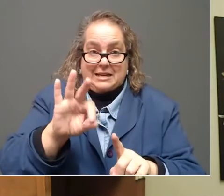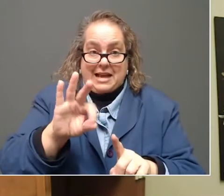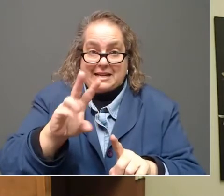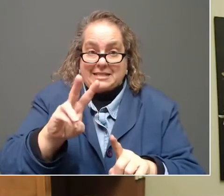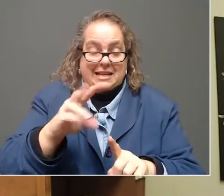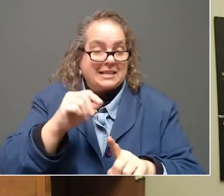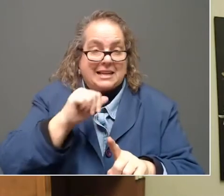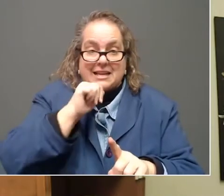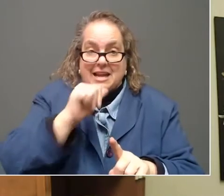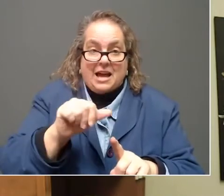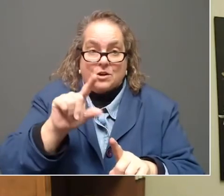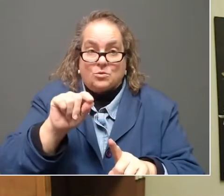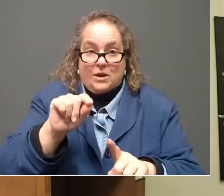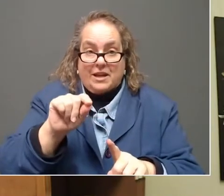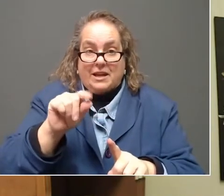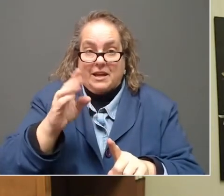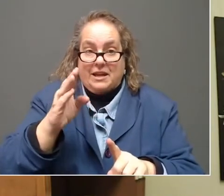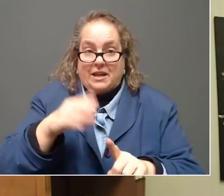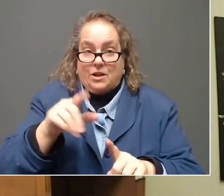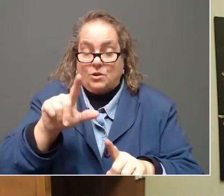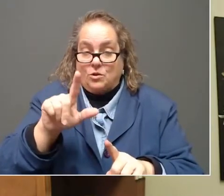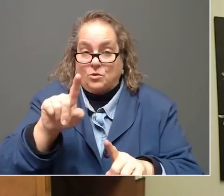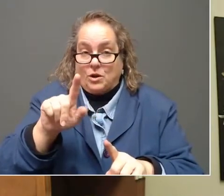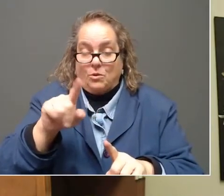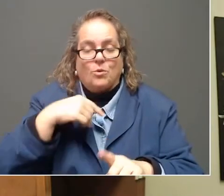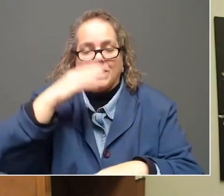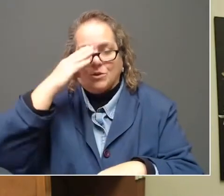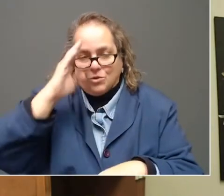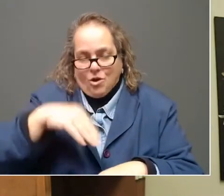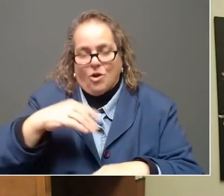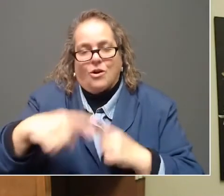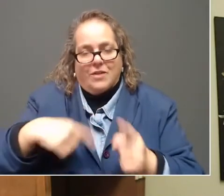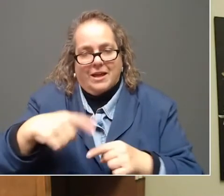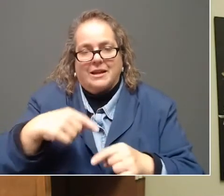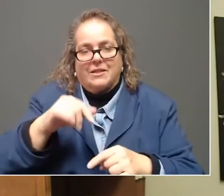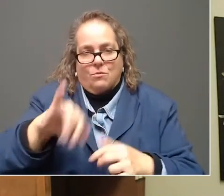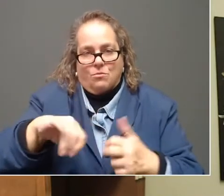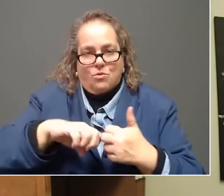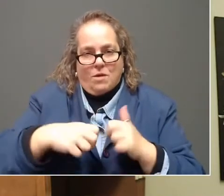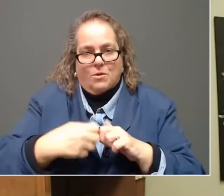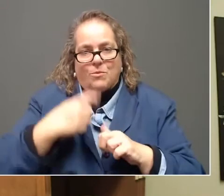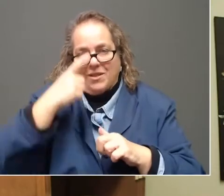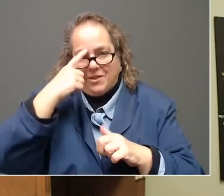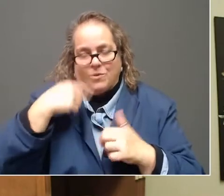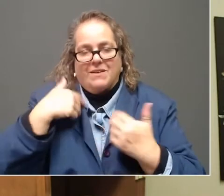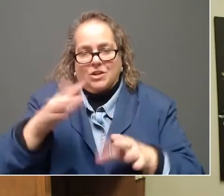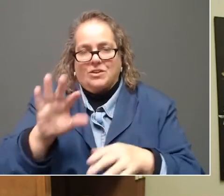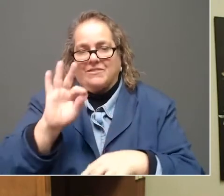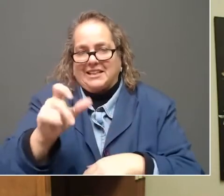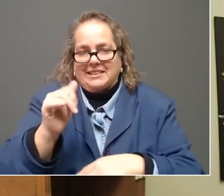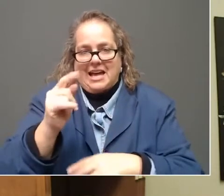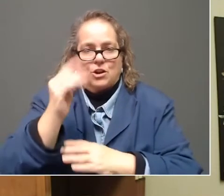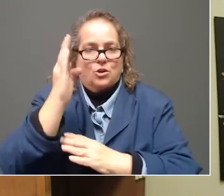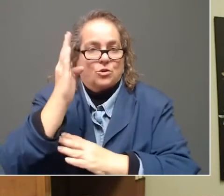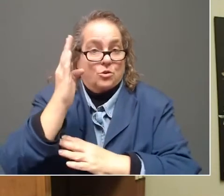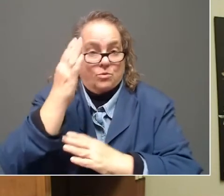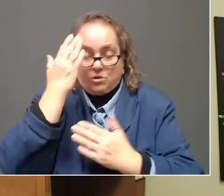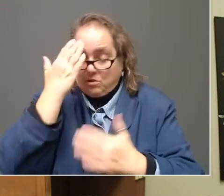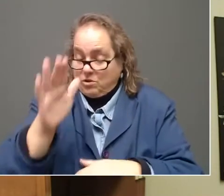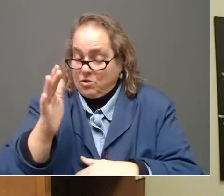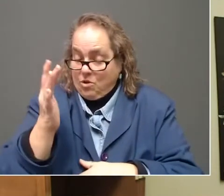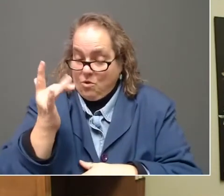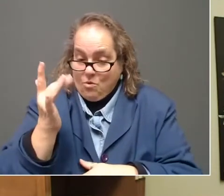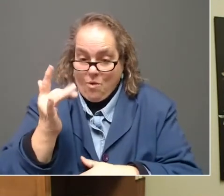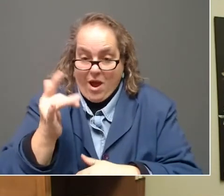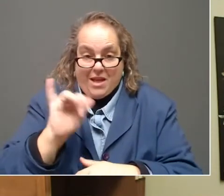we know about the problem. We fixed that, we believe, by mid-morning. We have no idea what caused it.